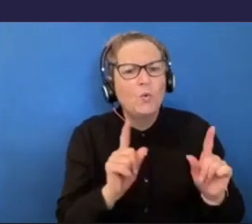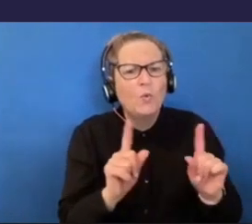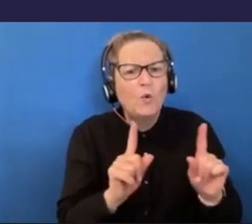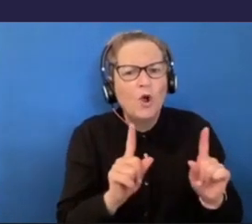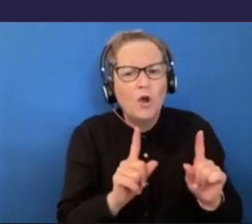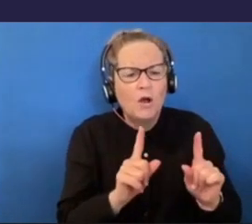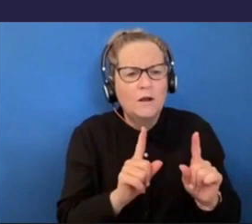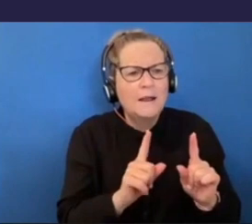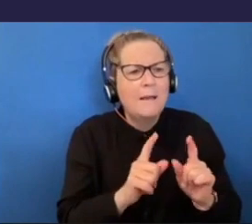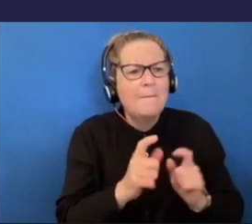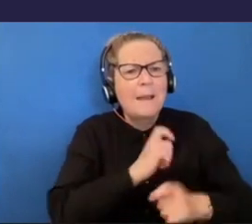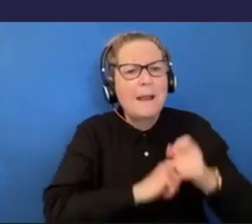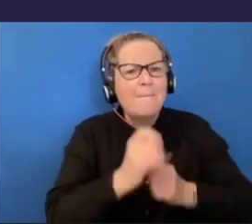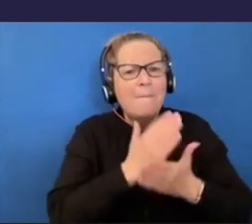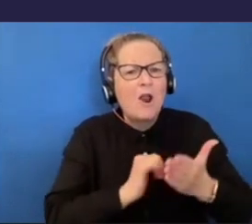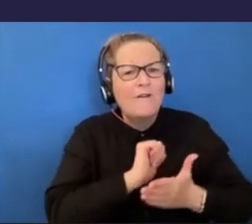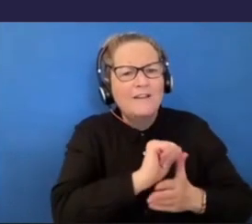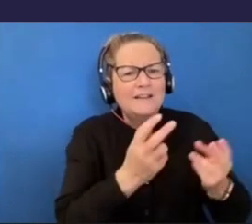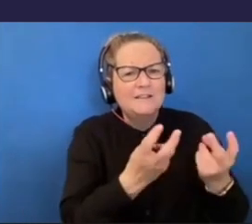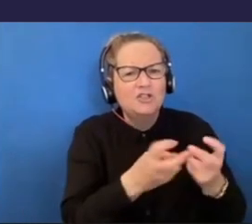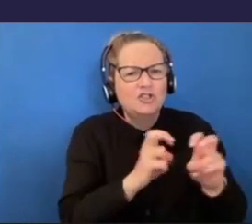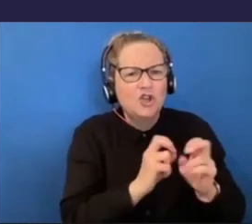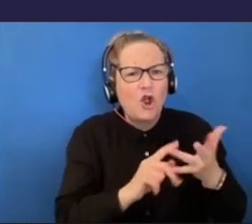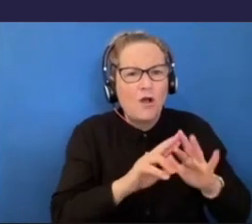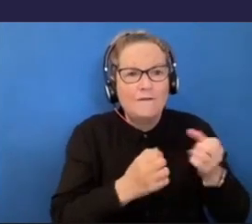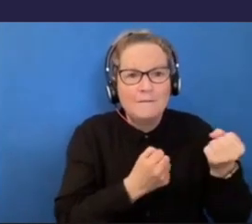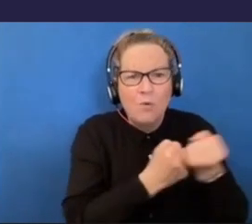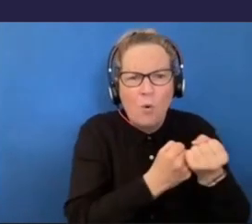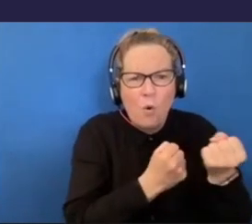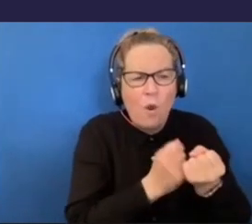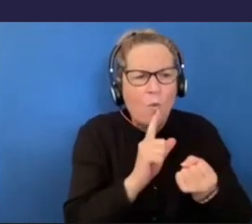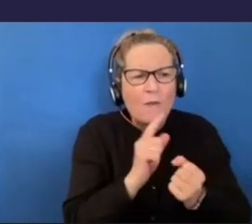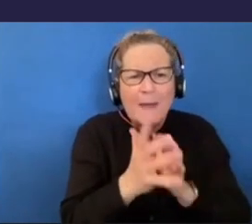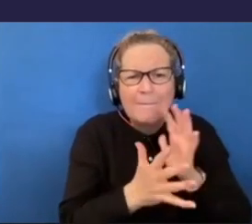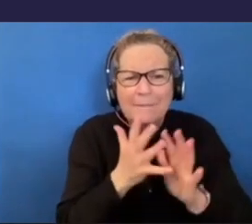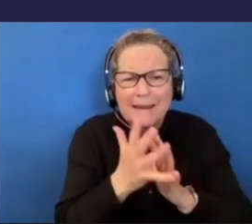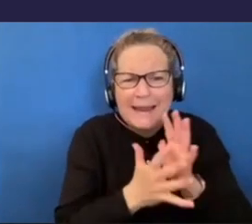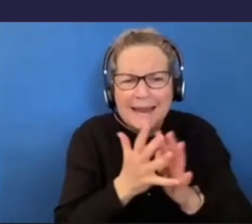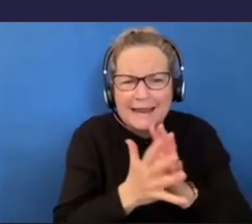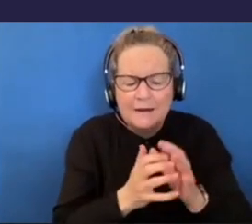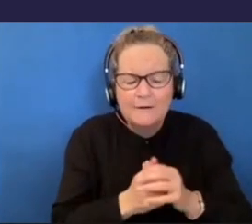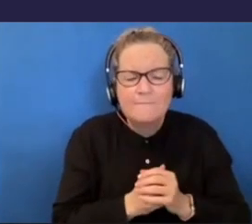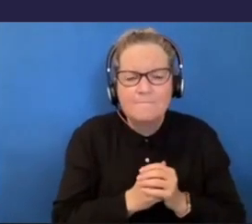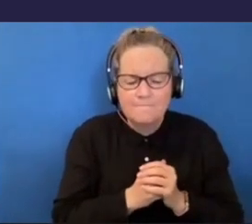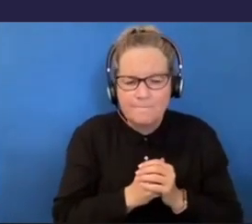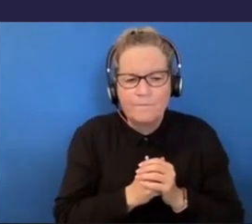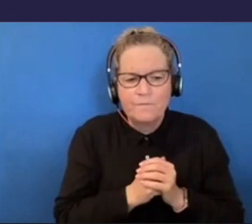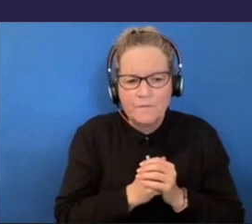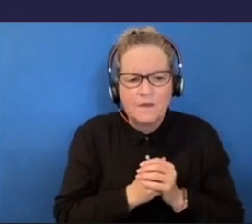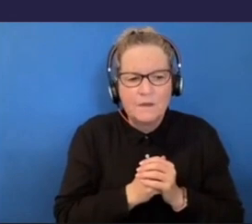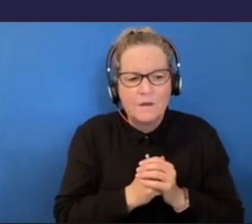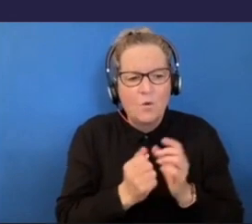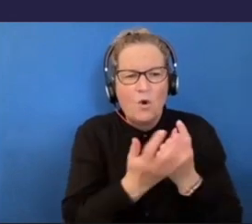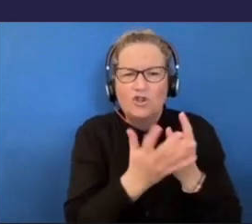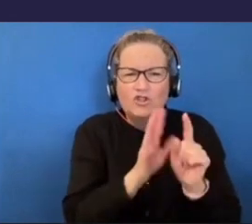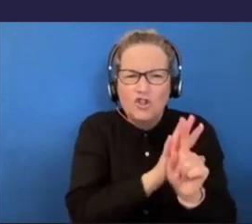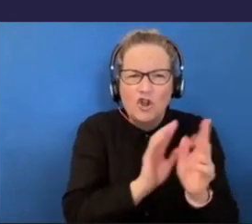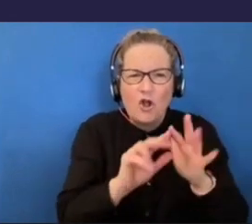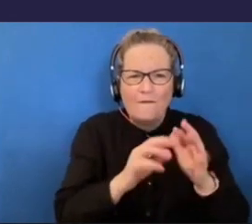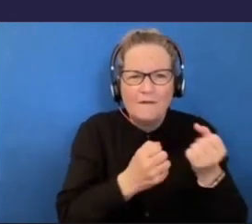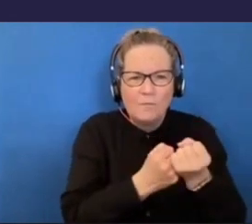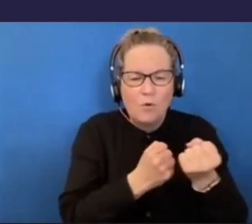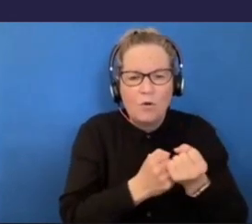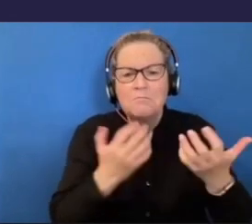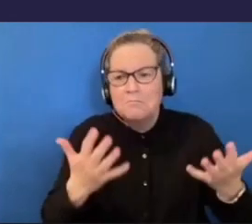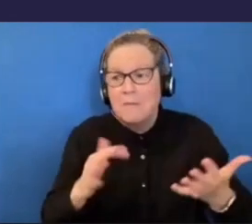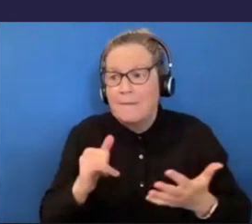circle of support. And, so what is a circle of support? One way to look at it might be say, if you've got a